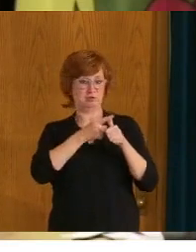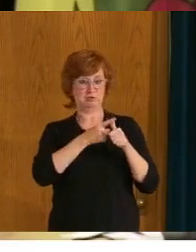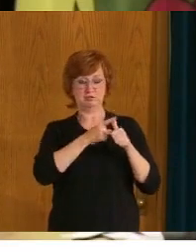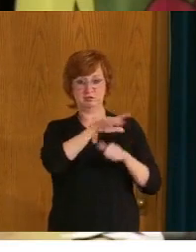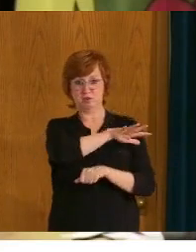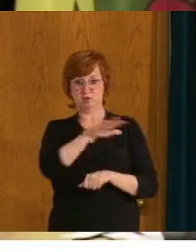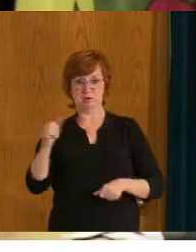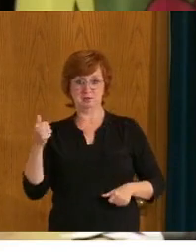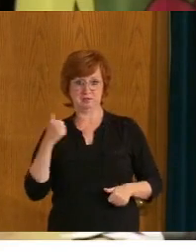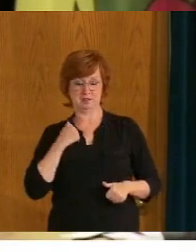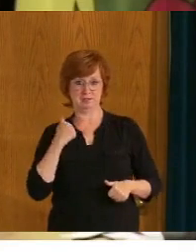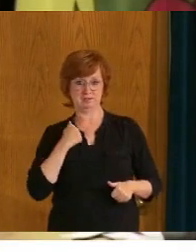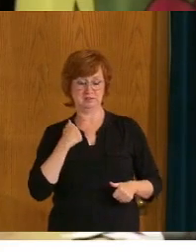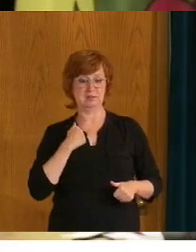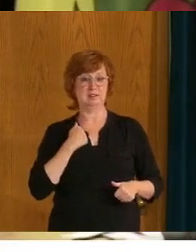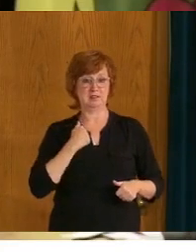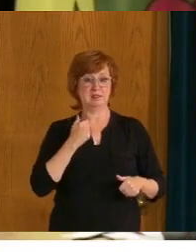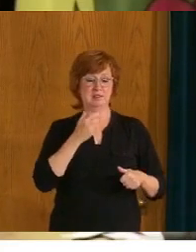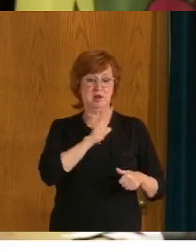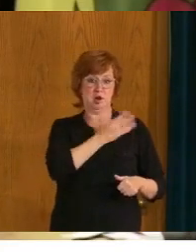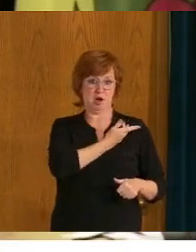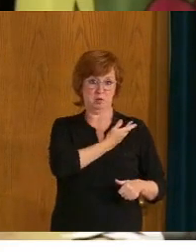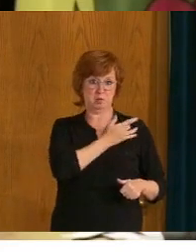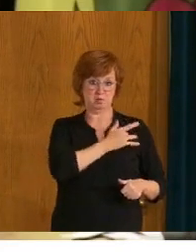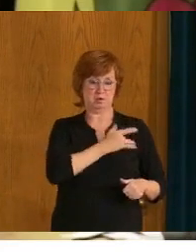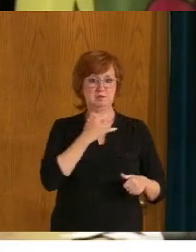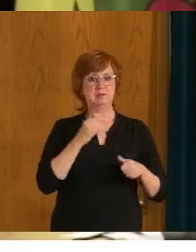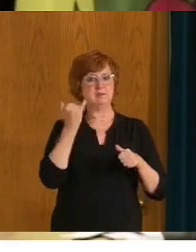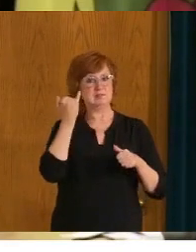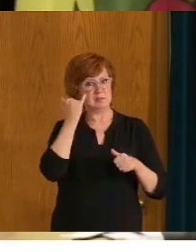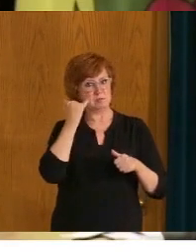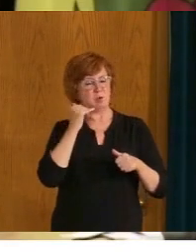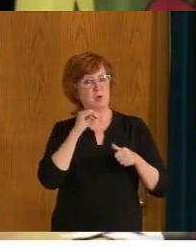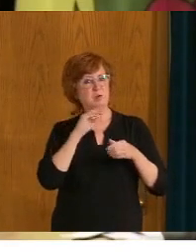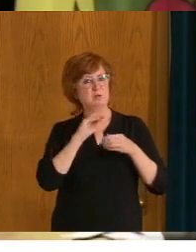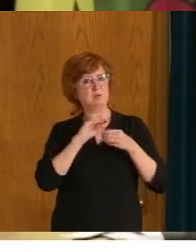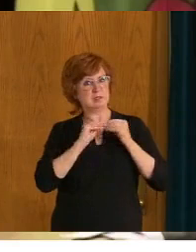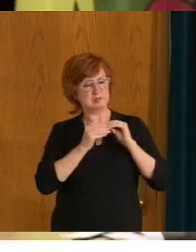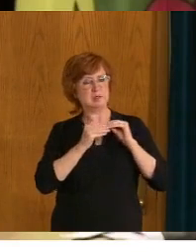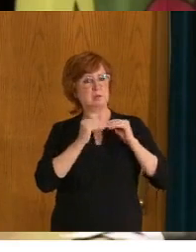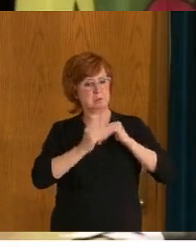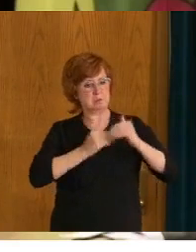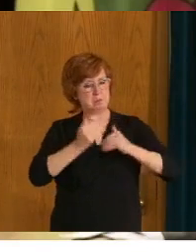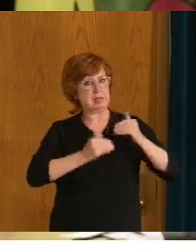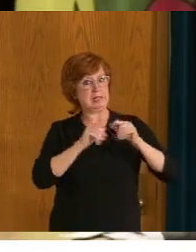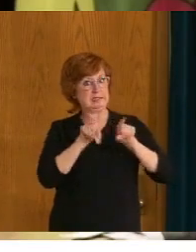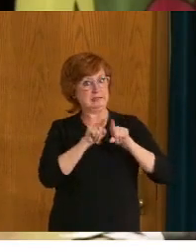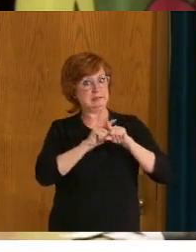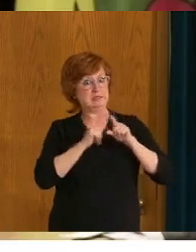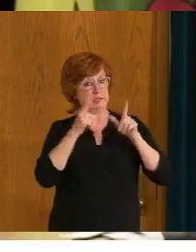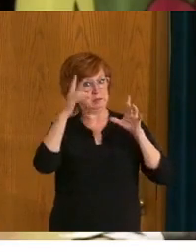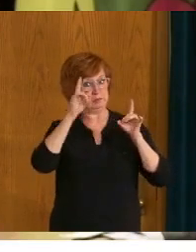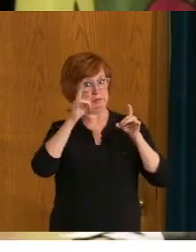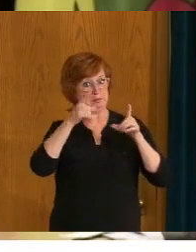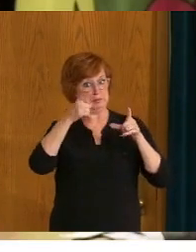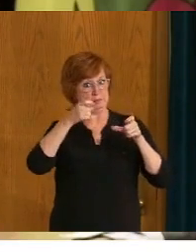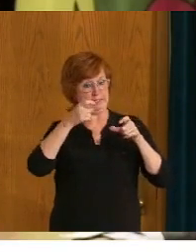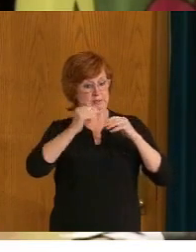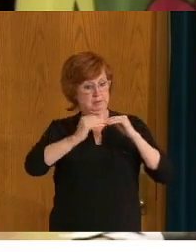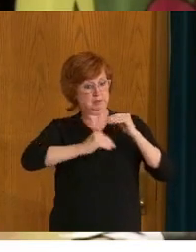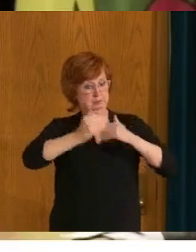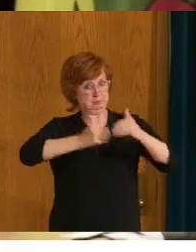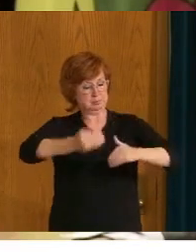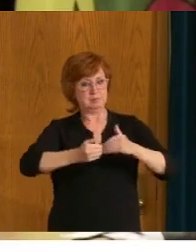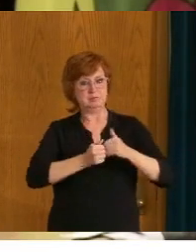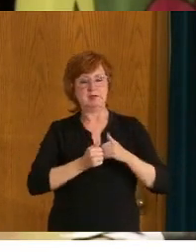And if we maintain this pace, about 60% could be fully vaccinated by the time all restrictions are lifted on July the